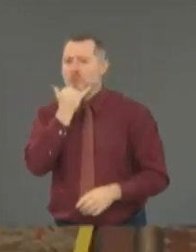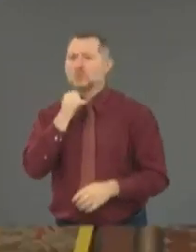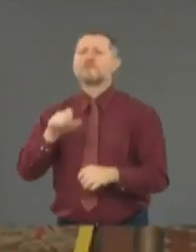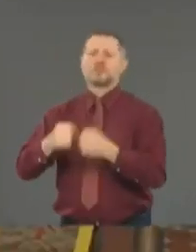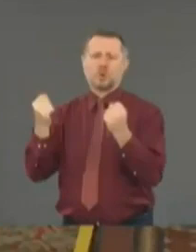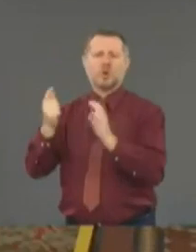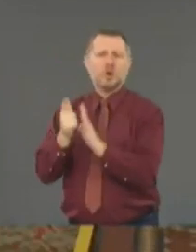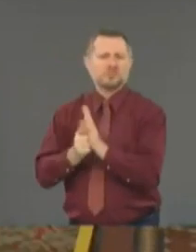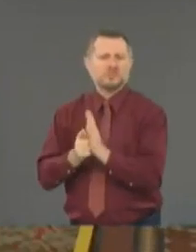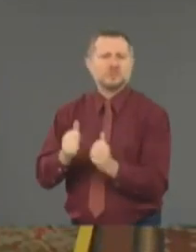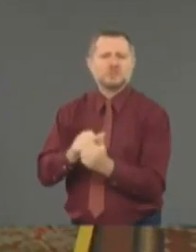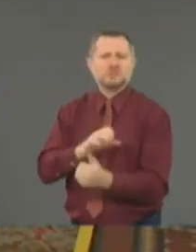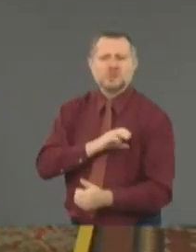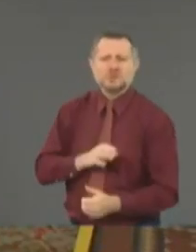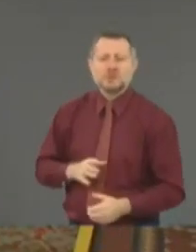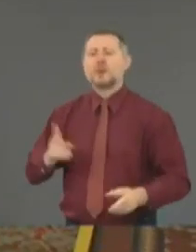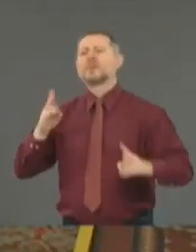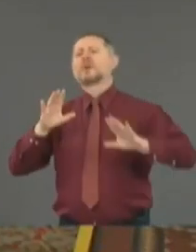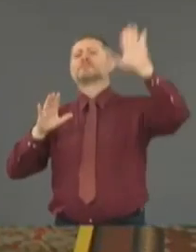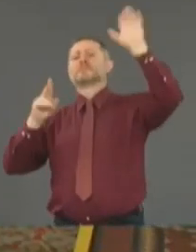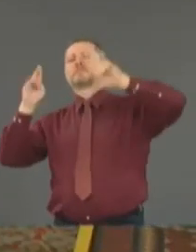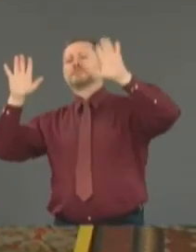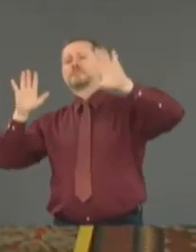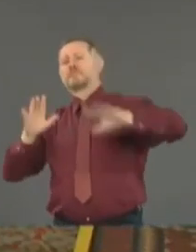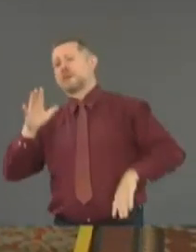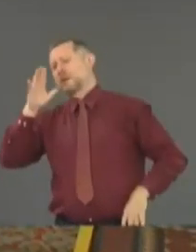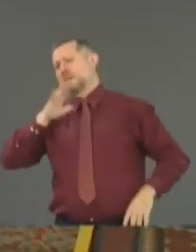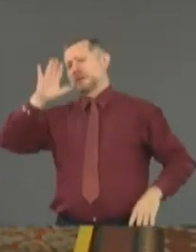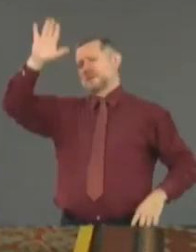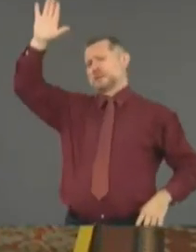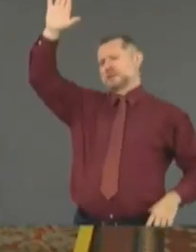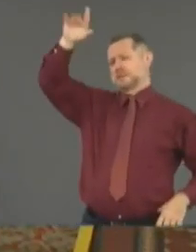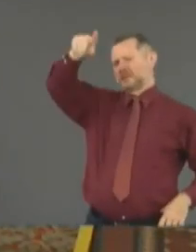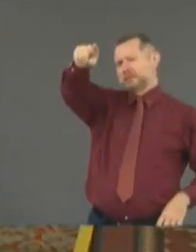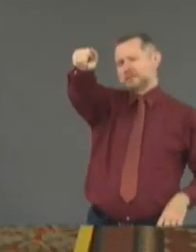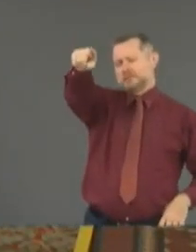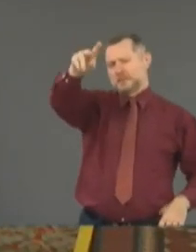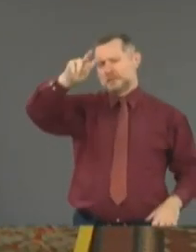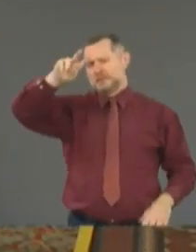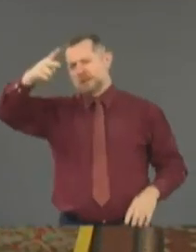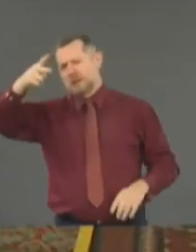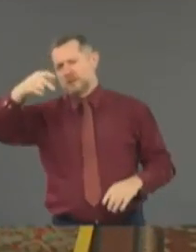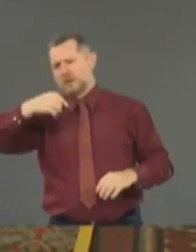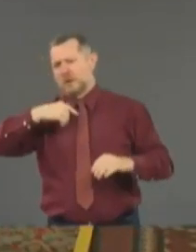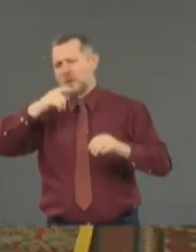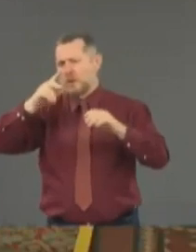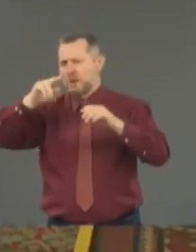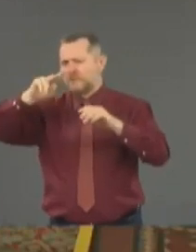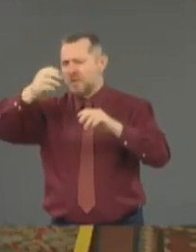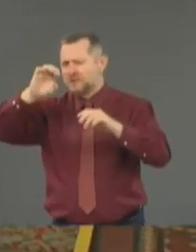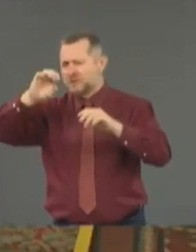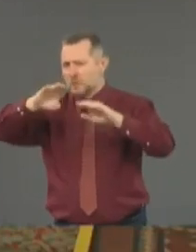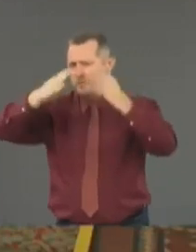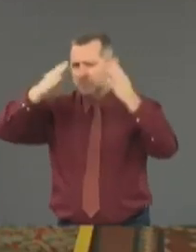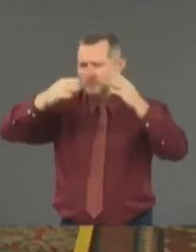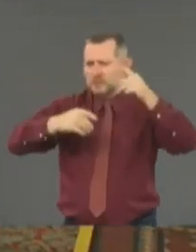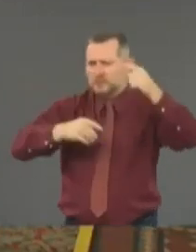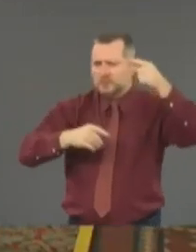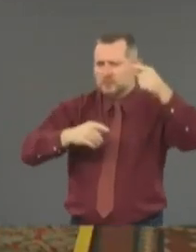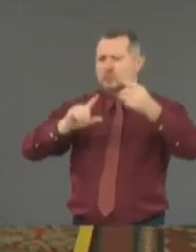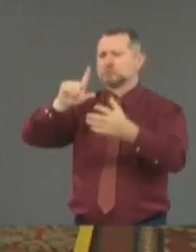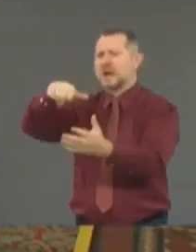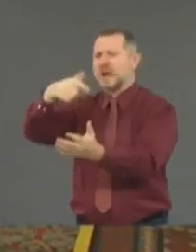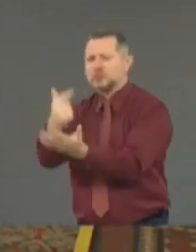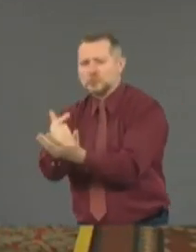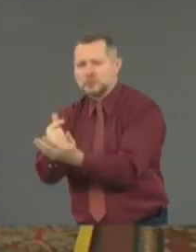So, Governor, I have two reopening questions. I hope you'll answer both. One's on high school graduation and one is on child care, which parents really